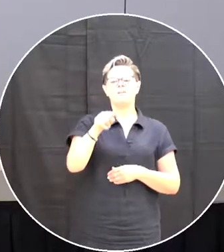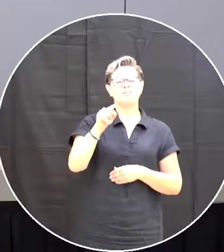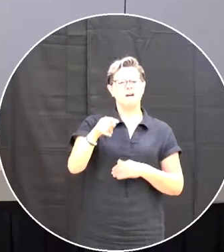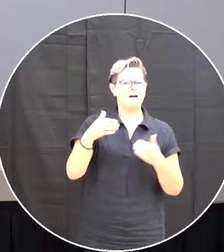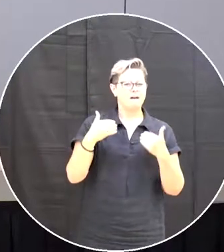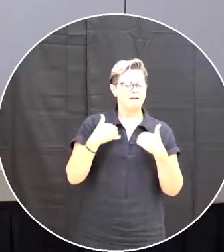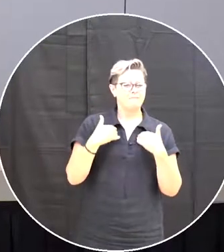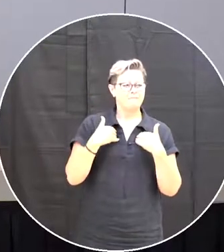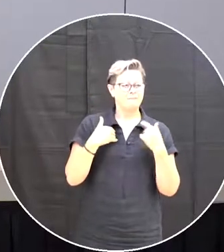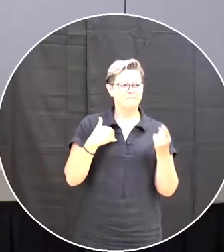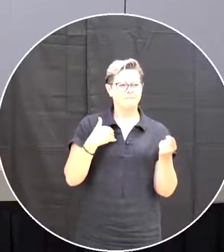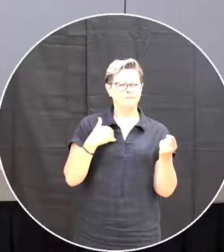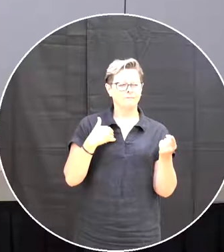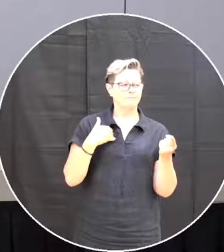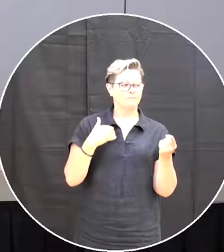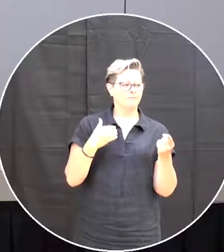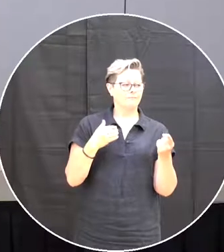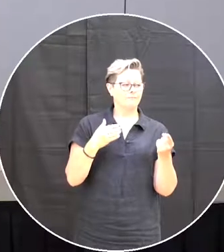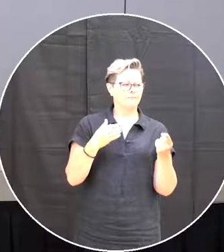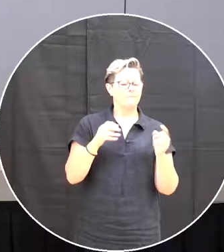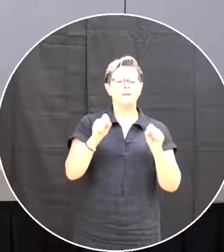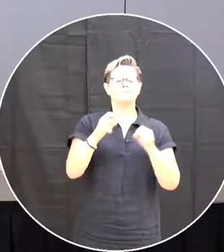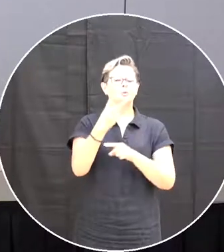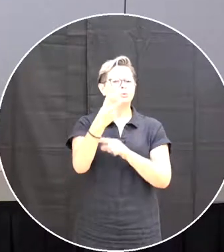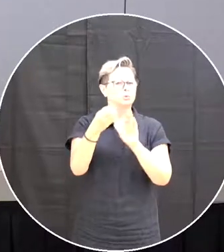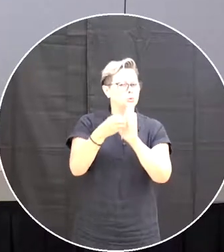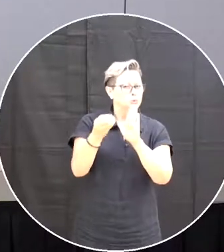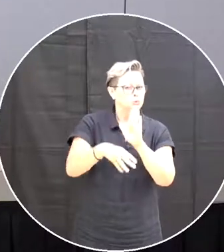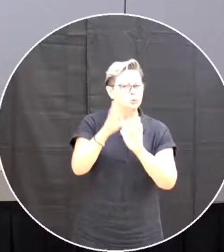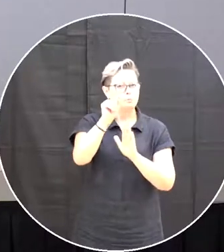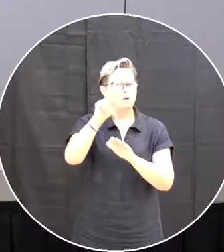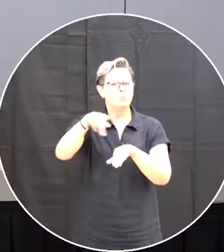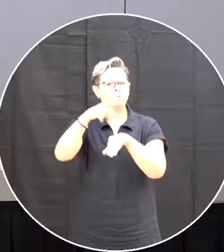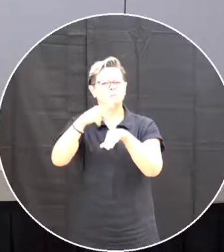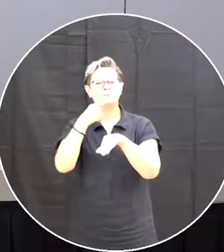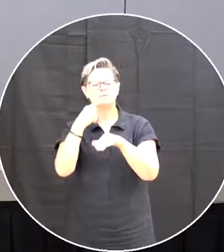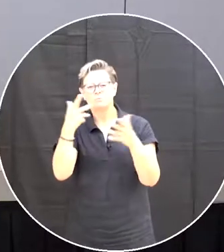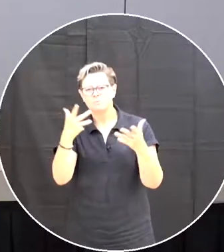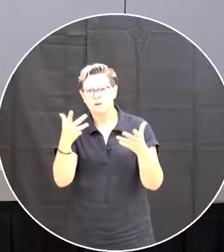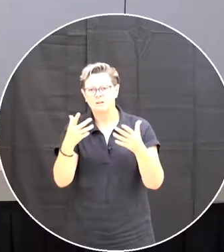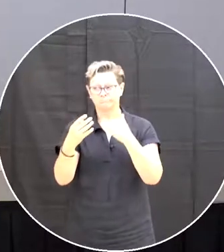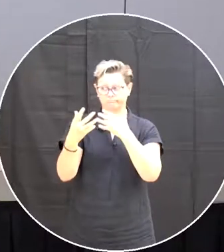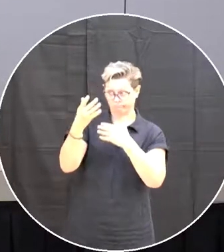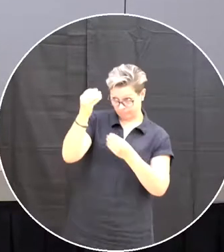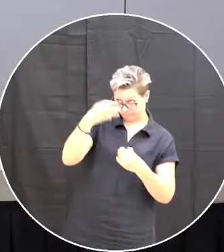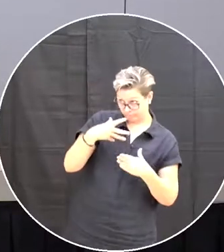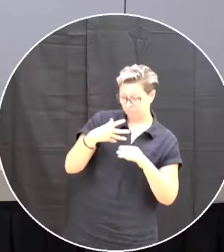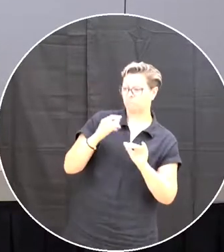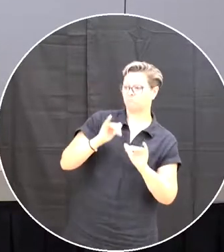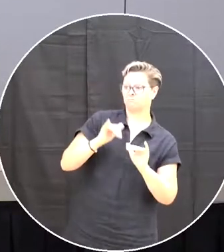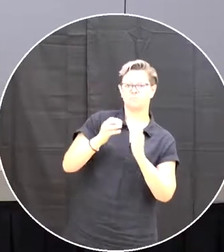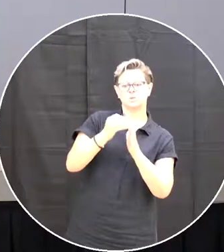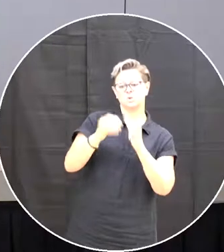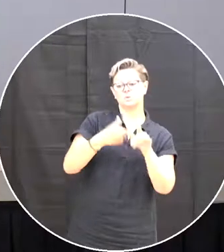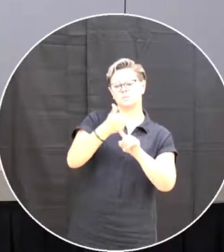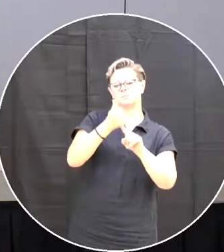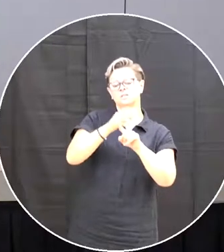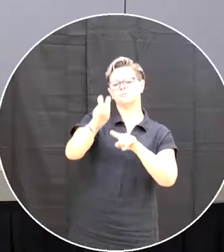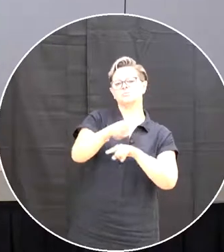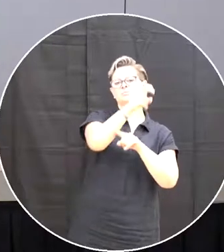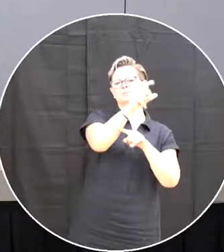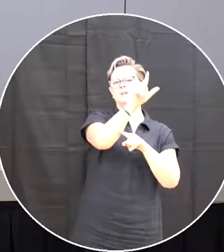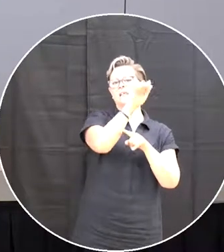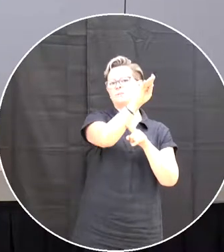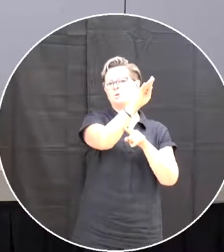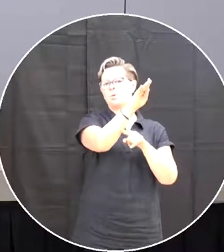of two students but the principal has been has advised us that the students transferred to labrador straits academy